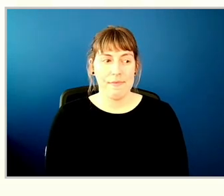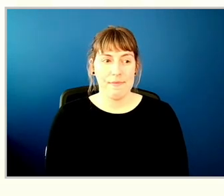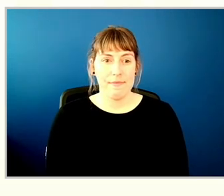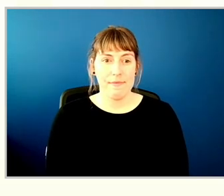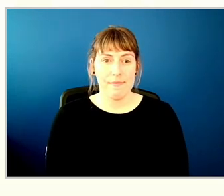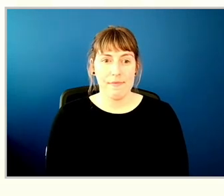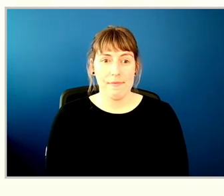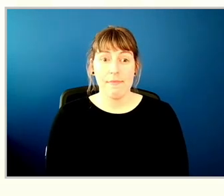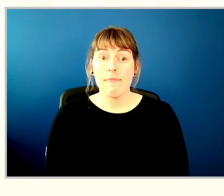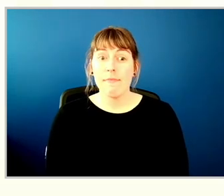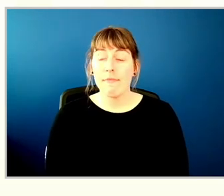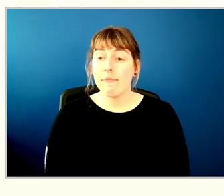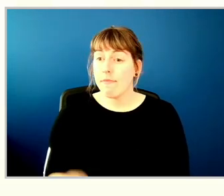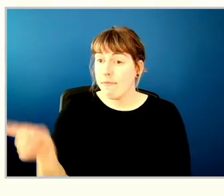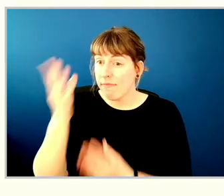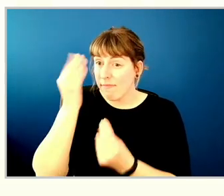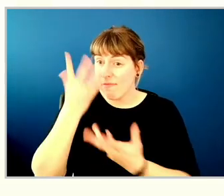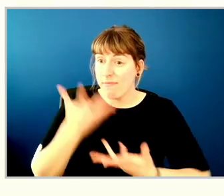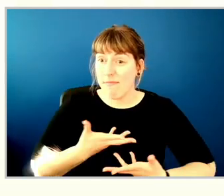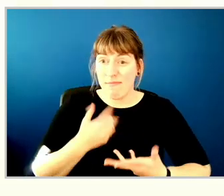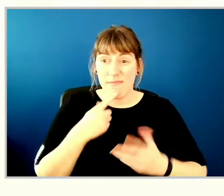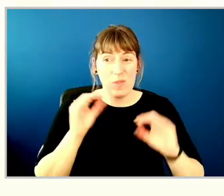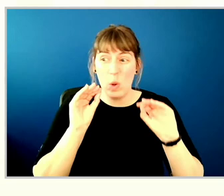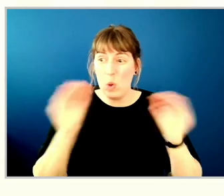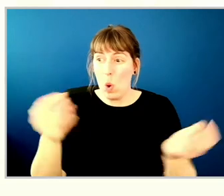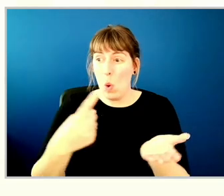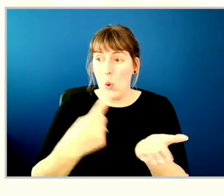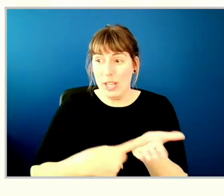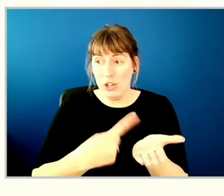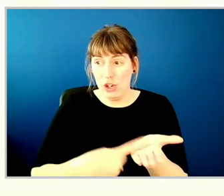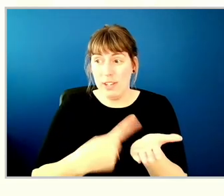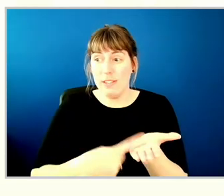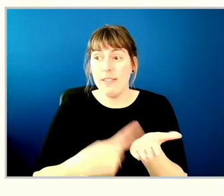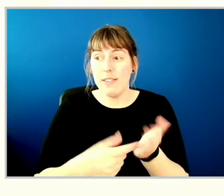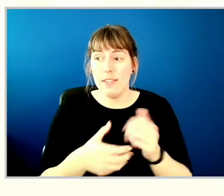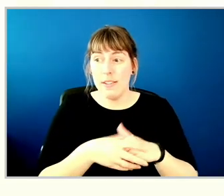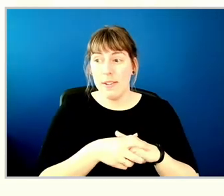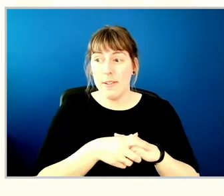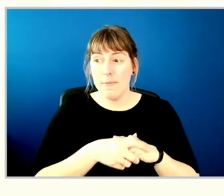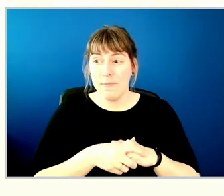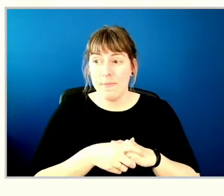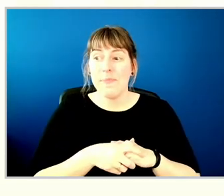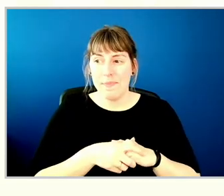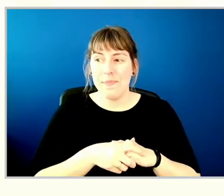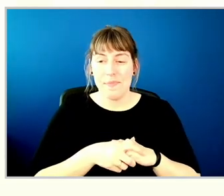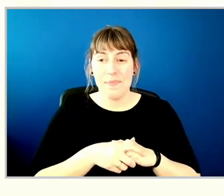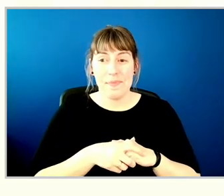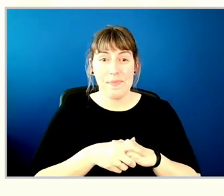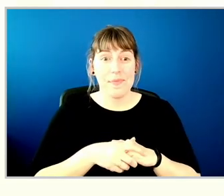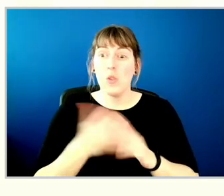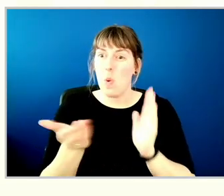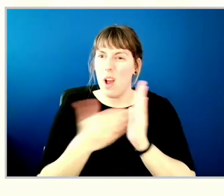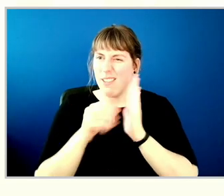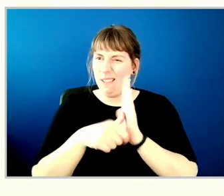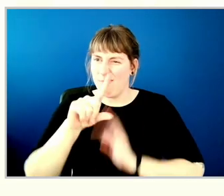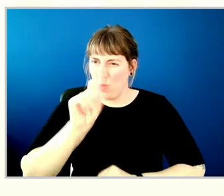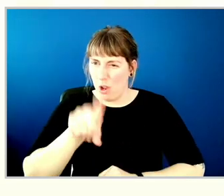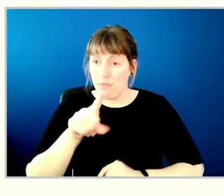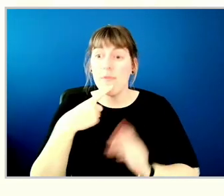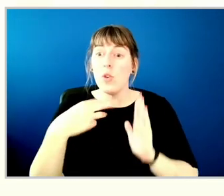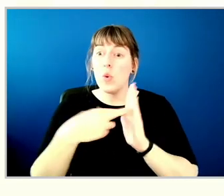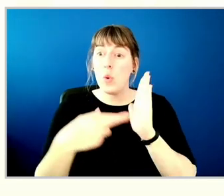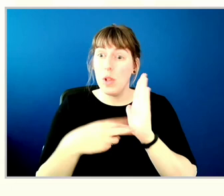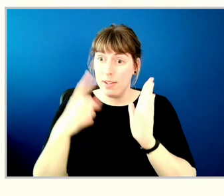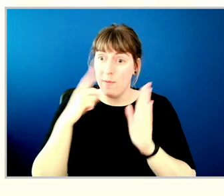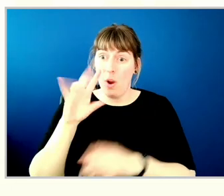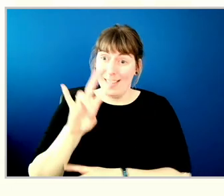I'm being informed that there is no discussion taking place online so the question is should the standing rules for the 76